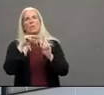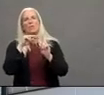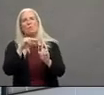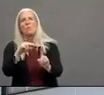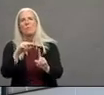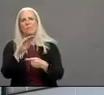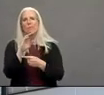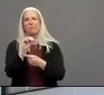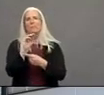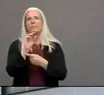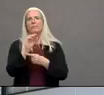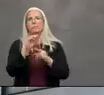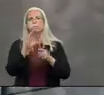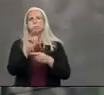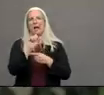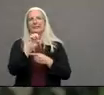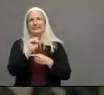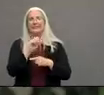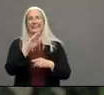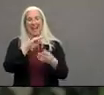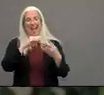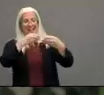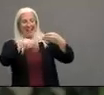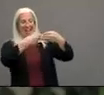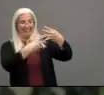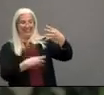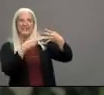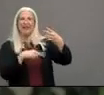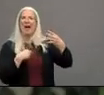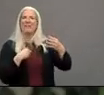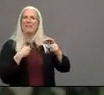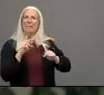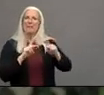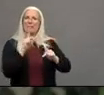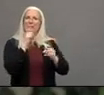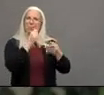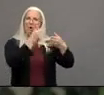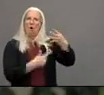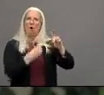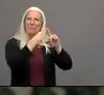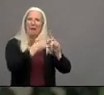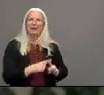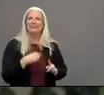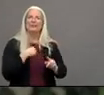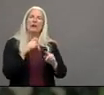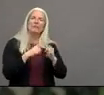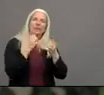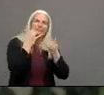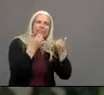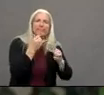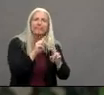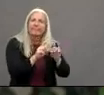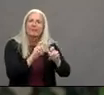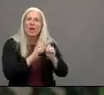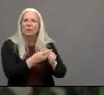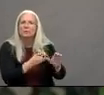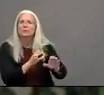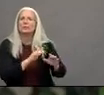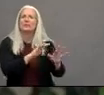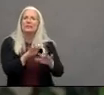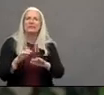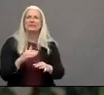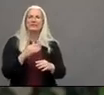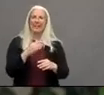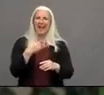patients and there was one family that had several members that were um positive and i